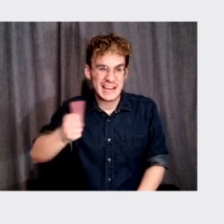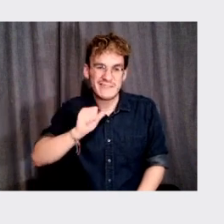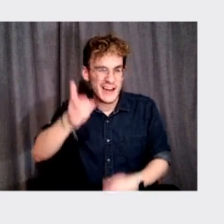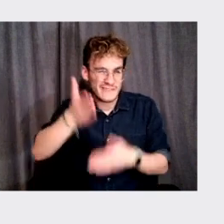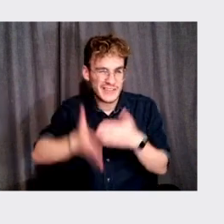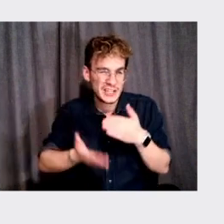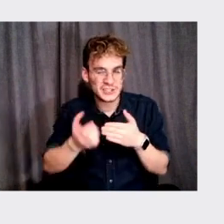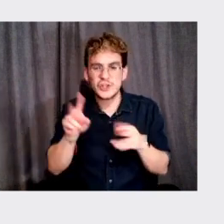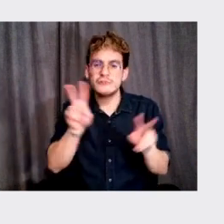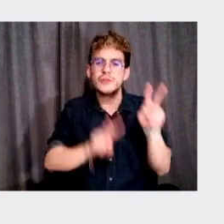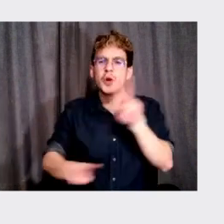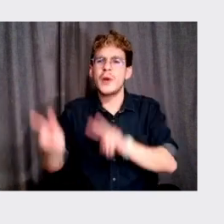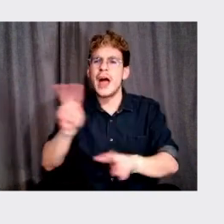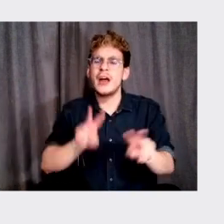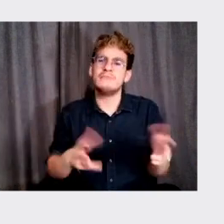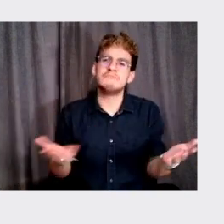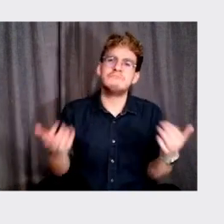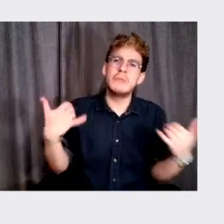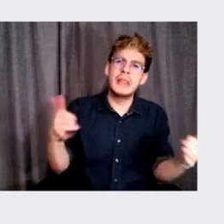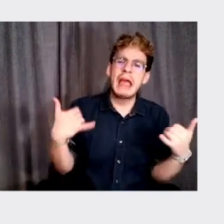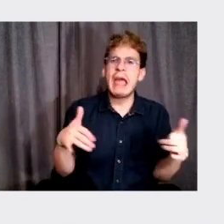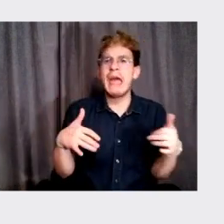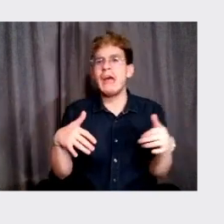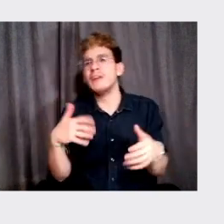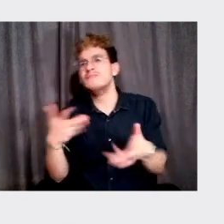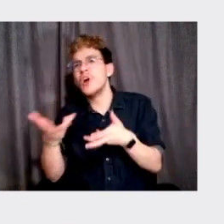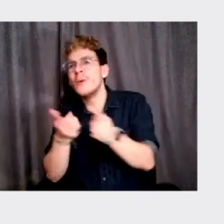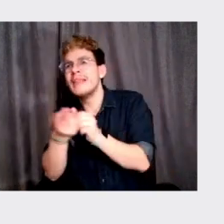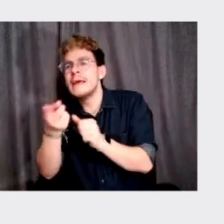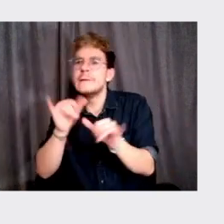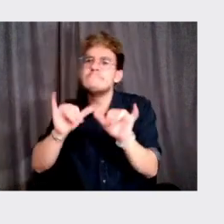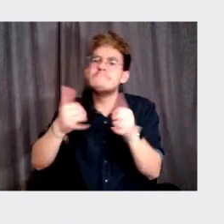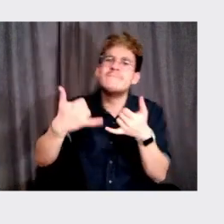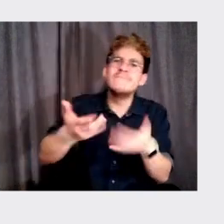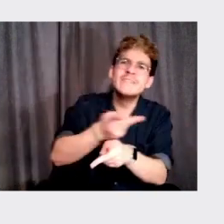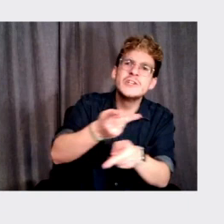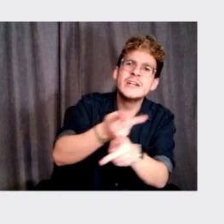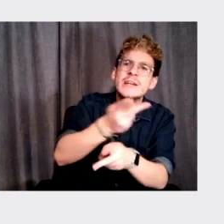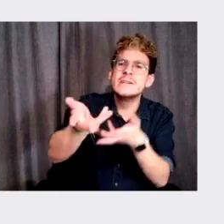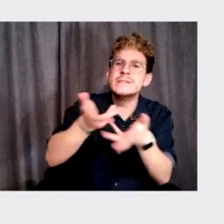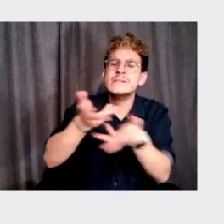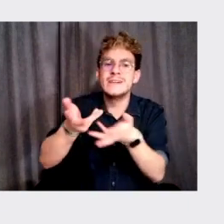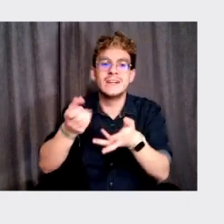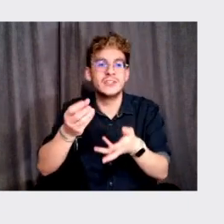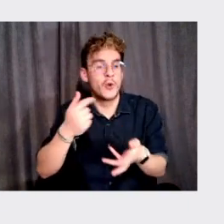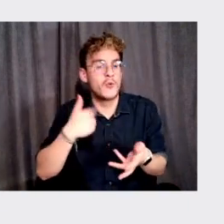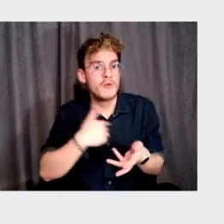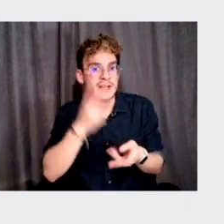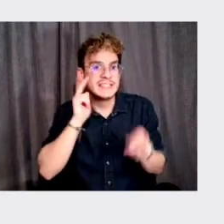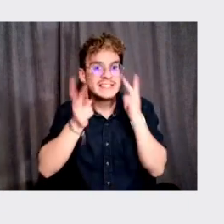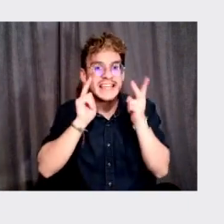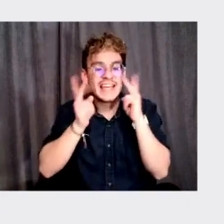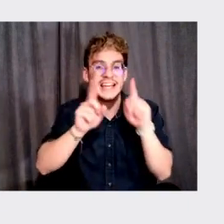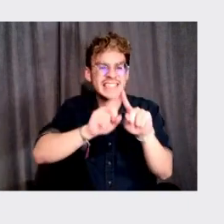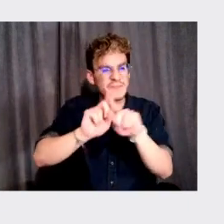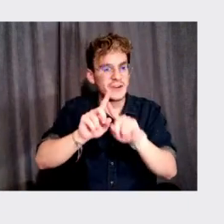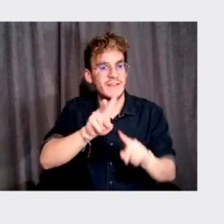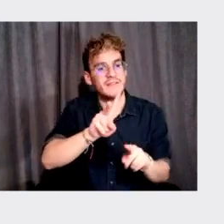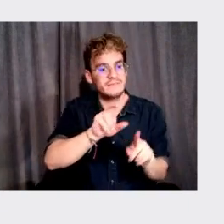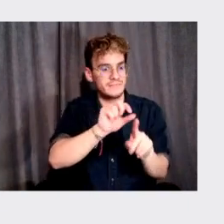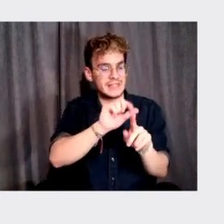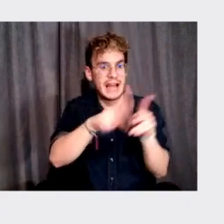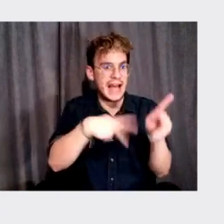you're just looking at it and playing with it and, you know, talking to it. And so, so you were seeing versions of the map, uh,